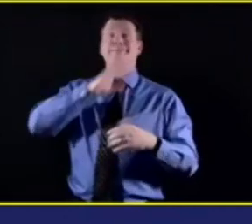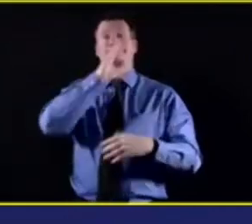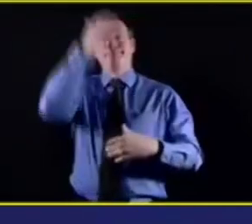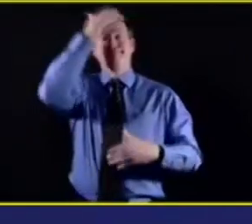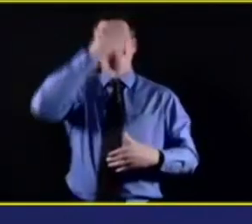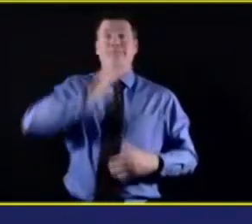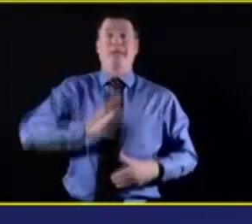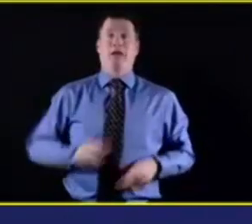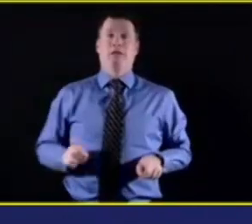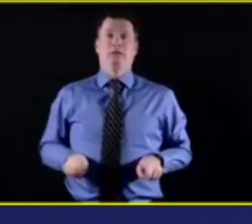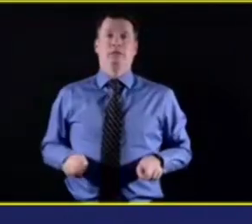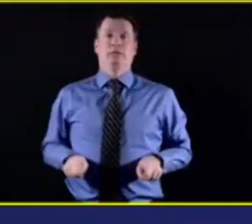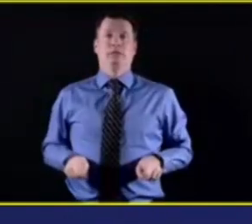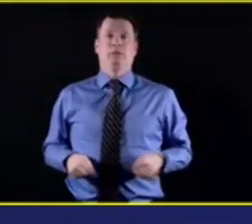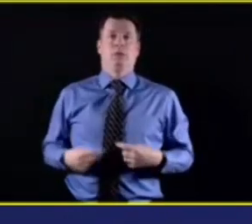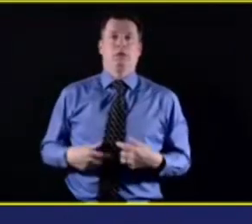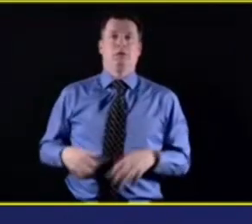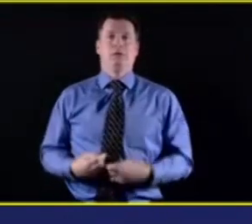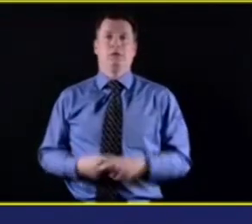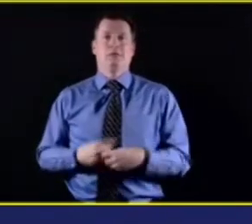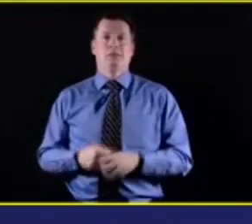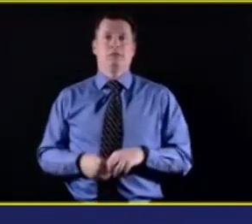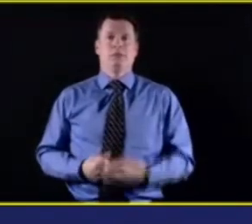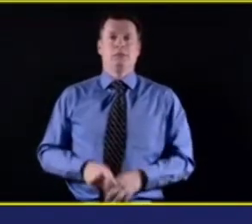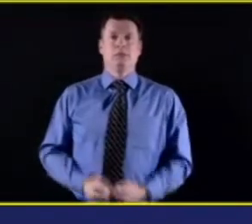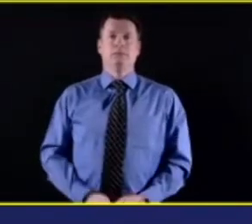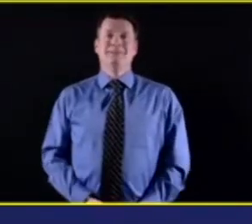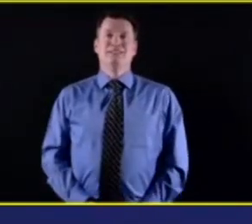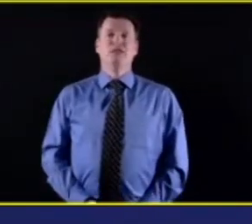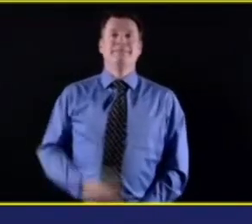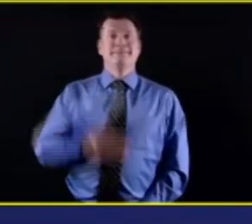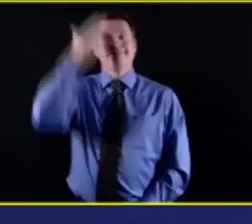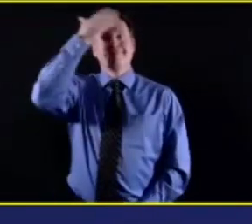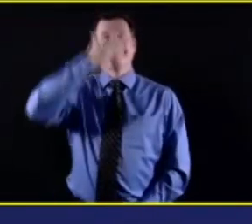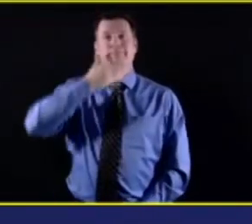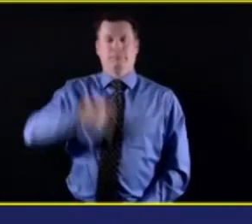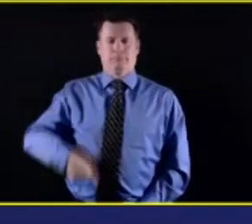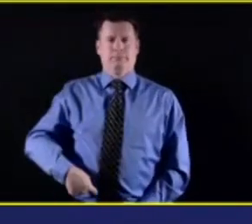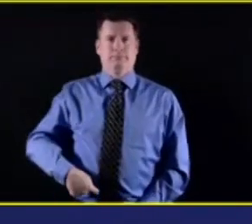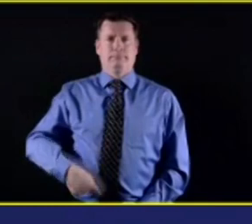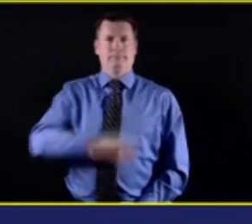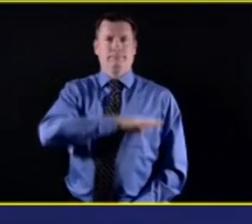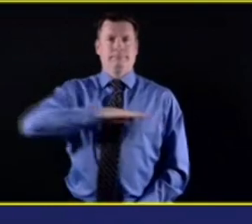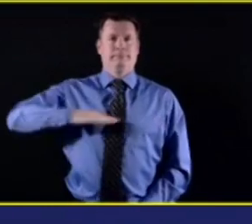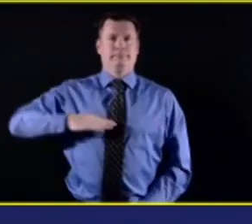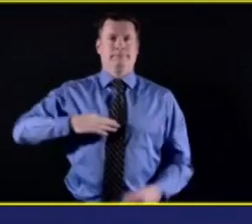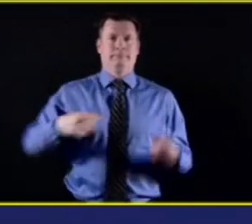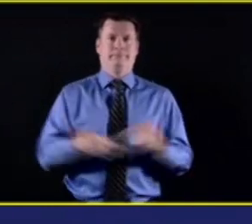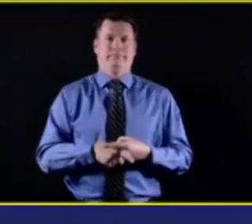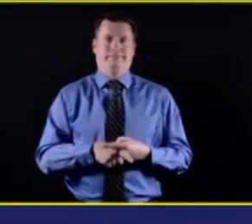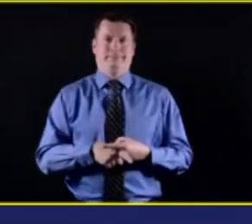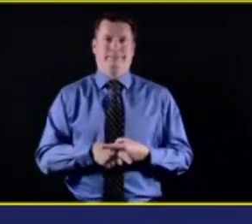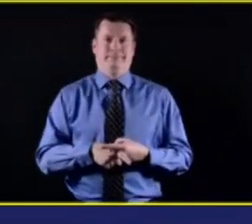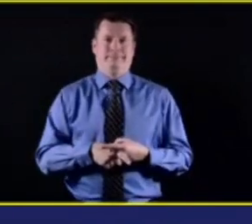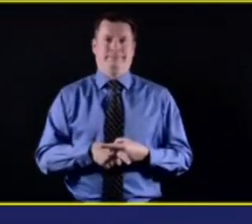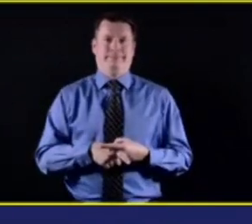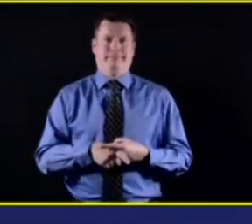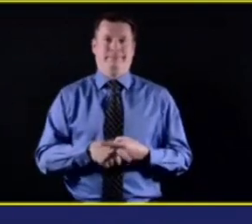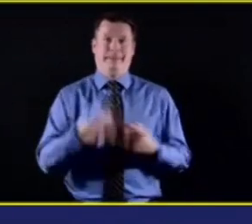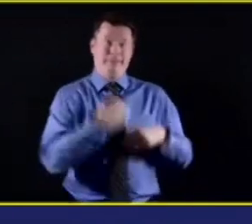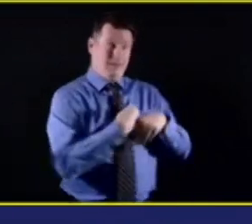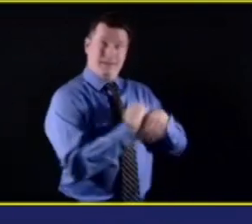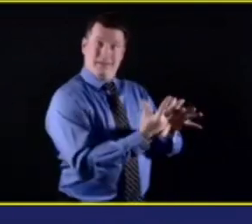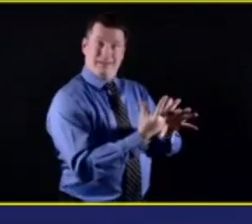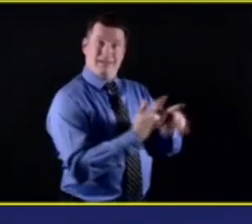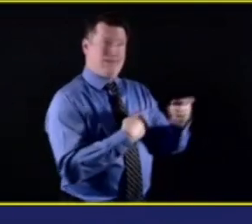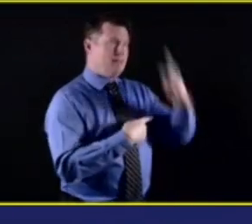behaviorally. And so sometimes with telehealth where it's just telephone, that's a little bit more difficult because you can't